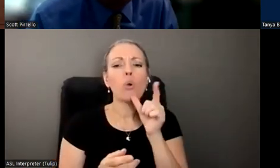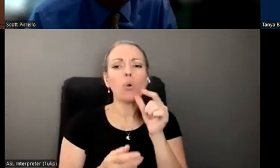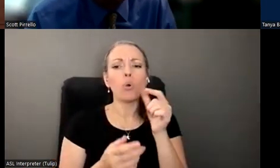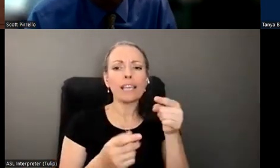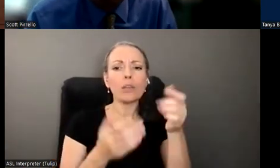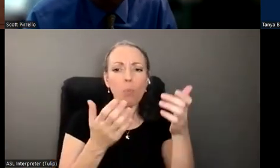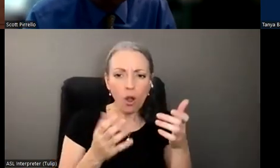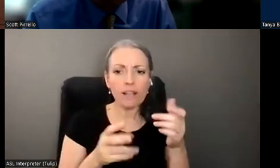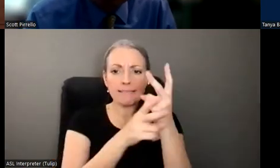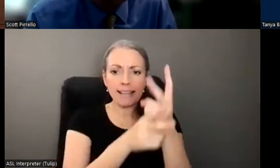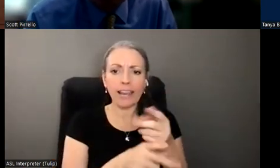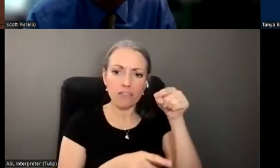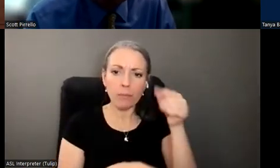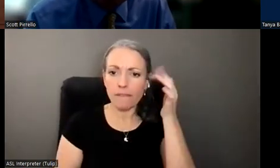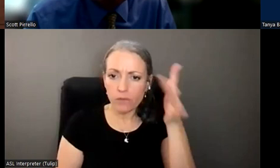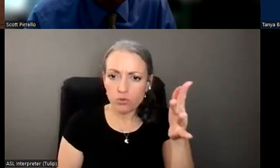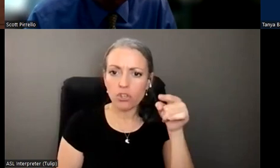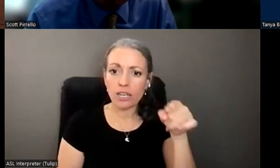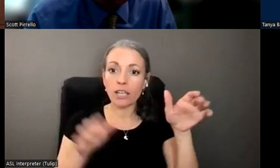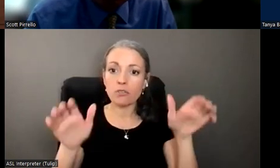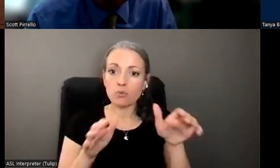um, in the future and what he wants to do.